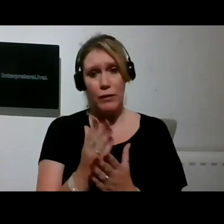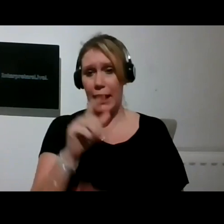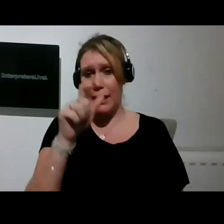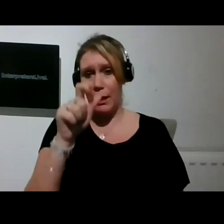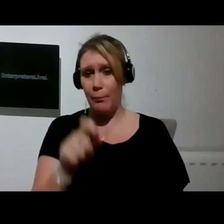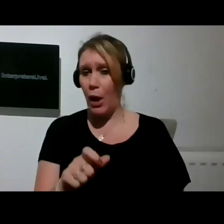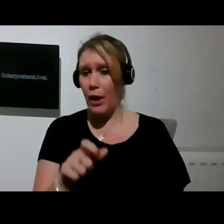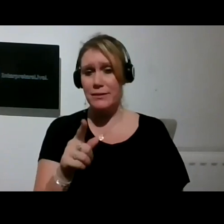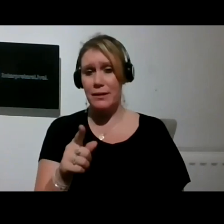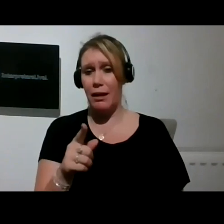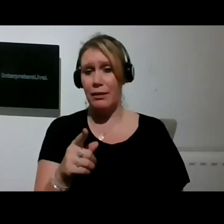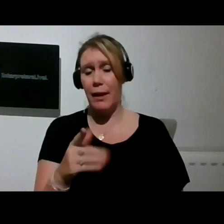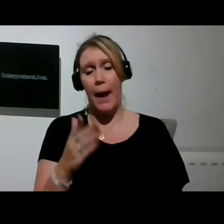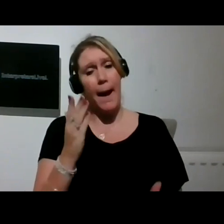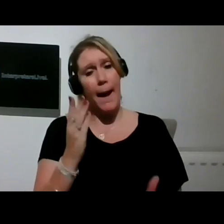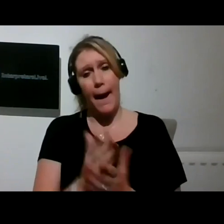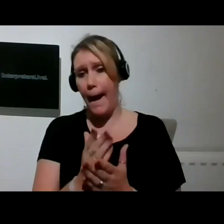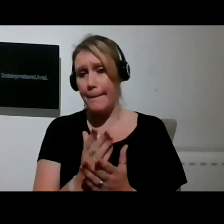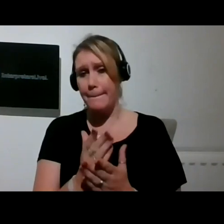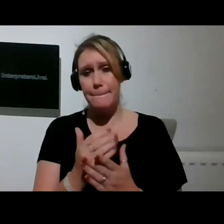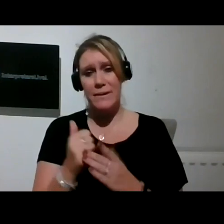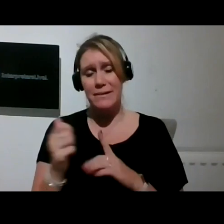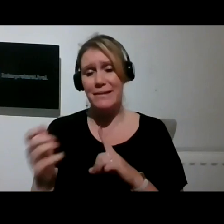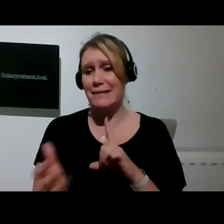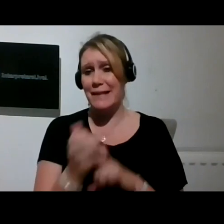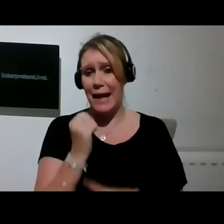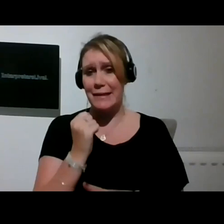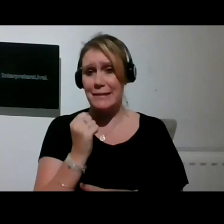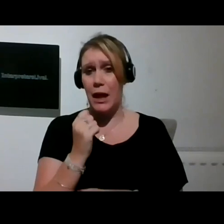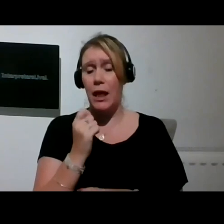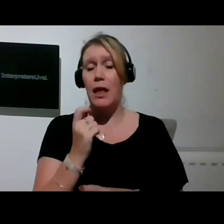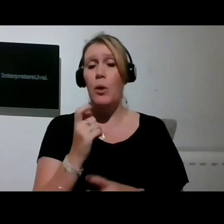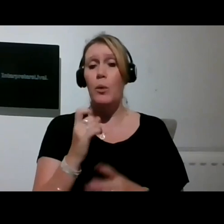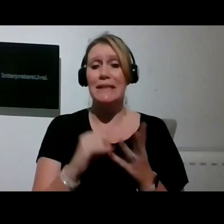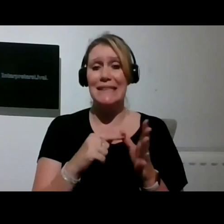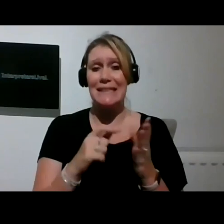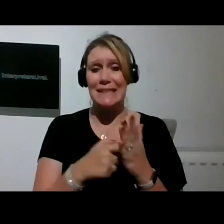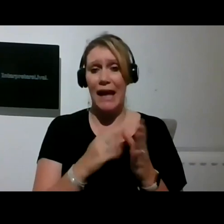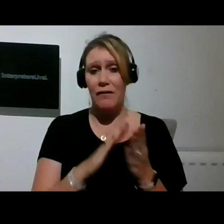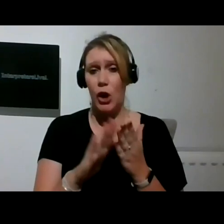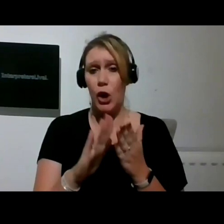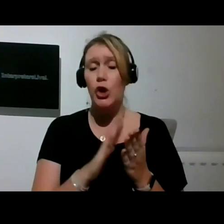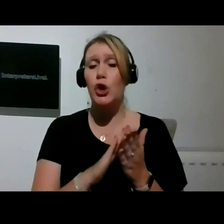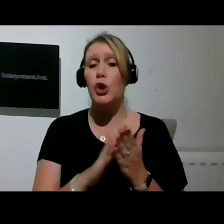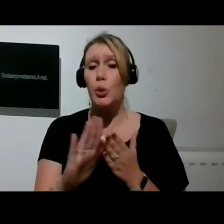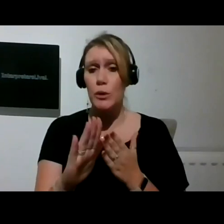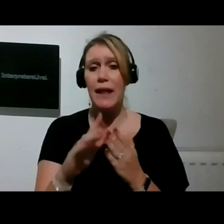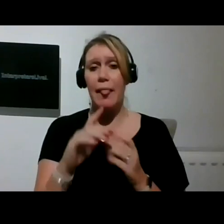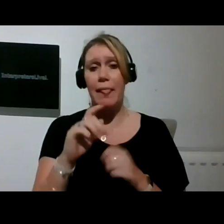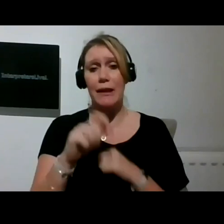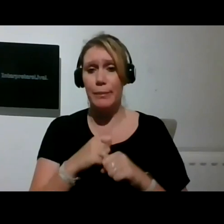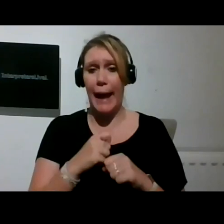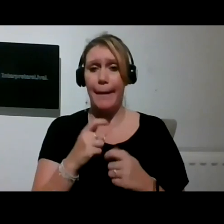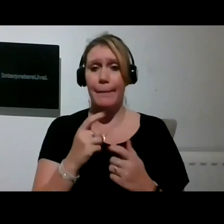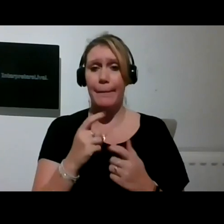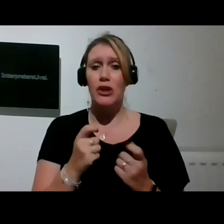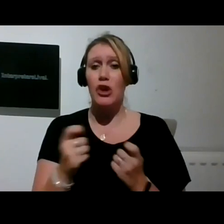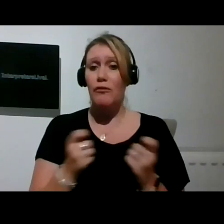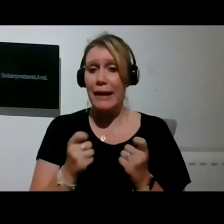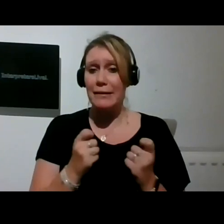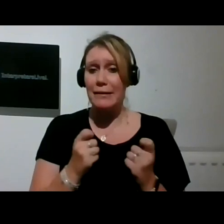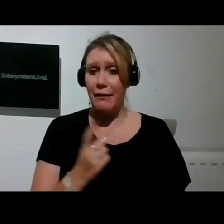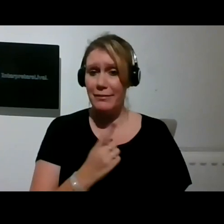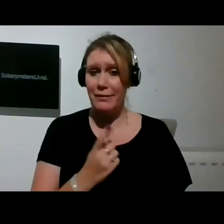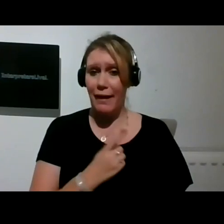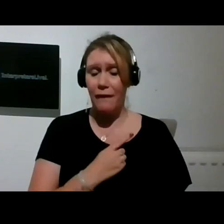success was Sarah Hughes, who then became a director of Together 2012. She's always done a great deal of work for